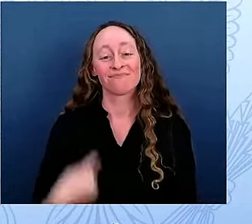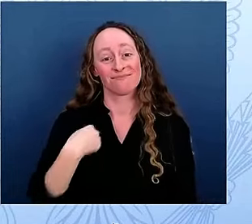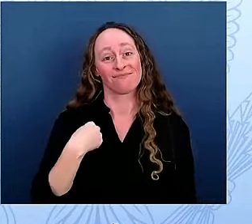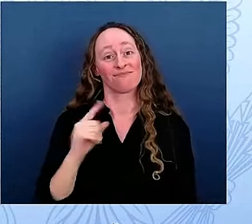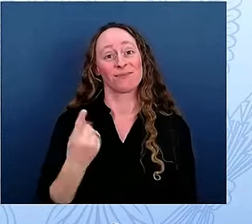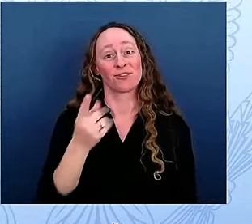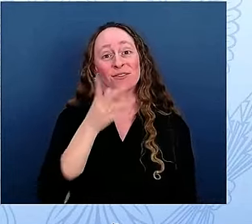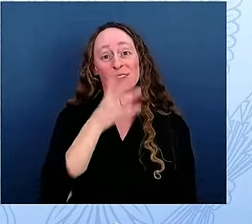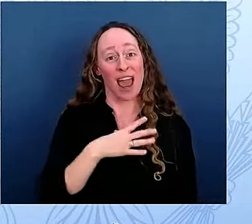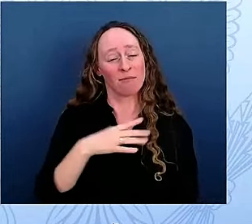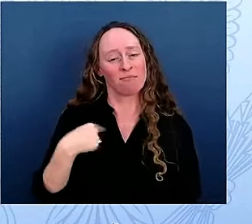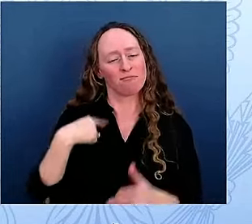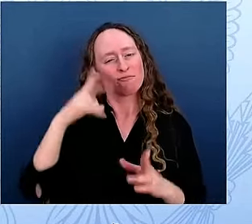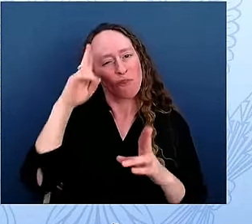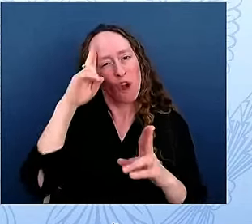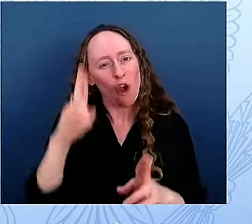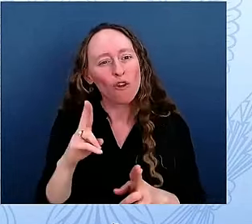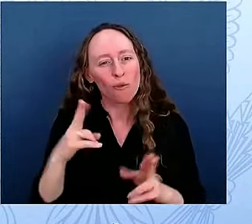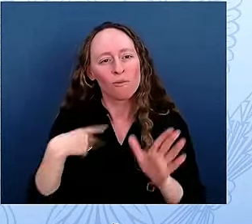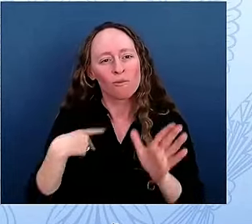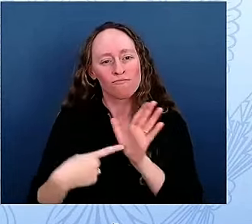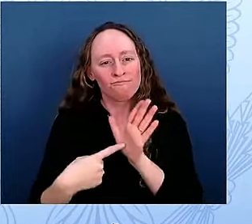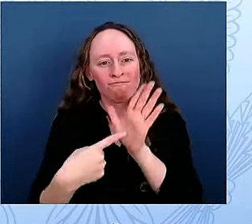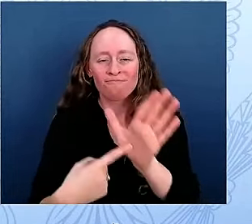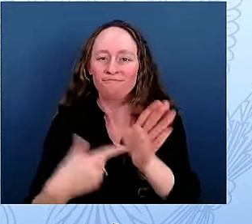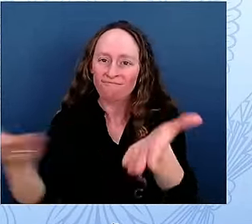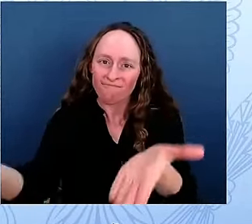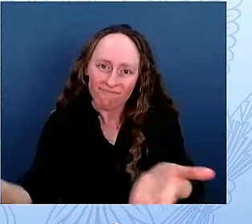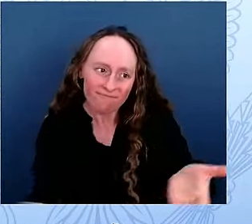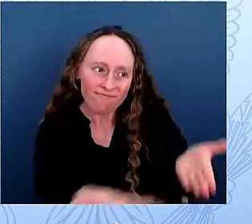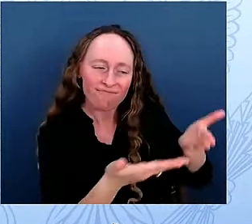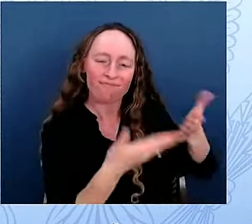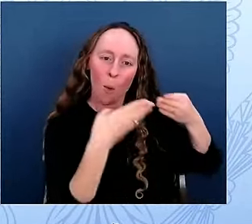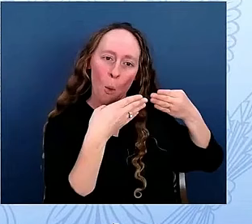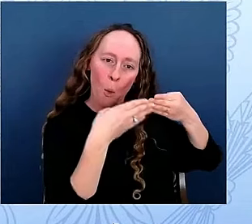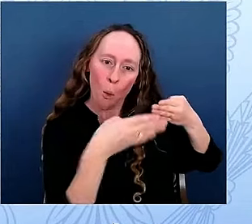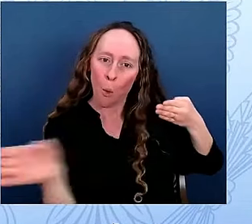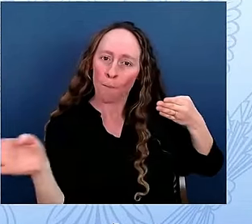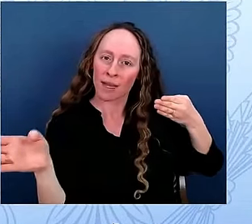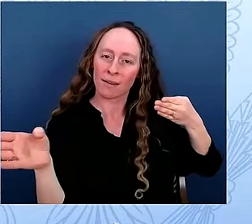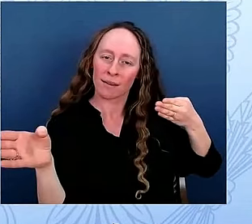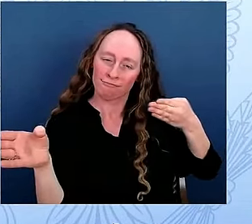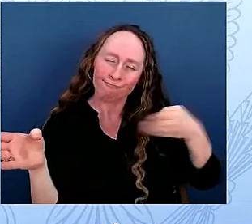opening the doors wider and wider. Thank you.